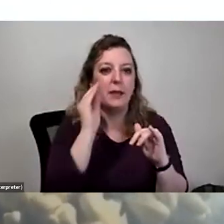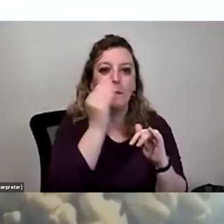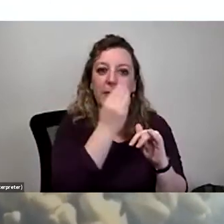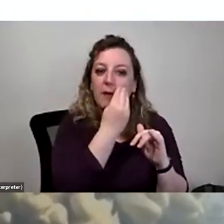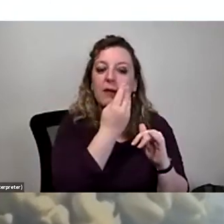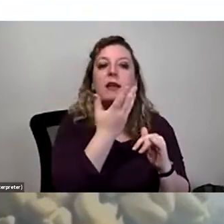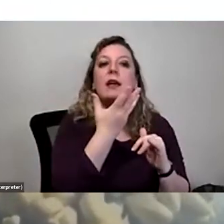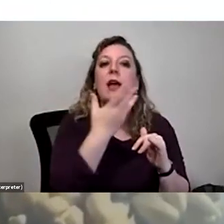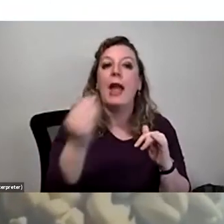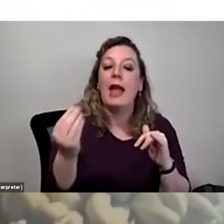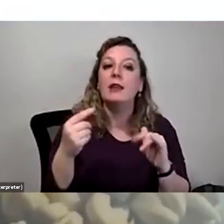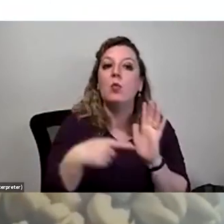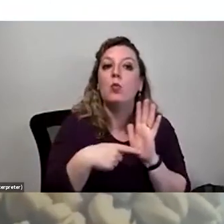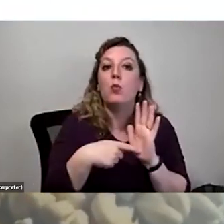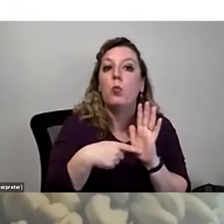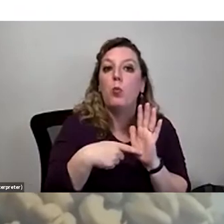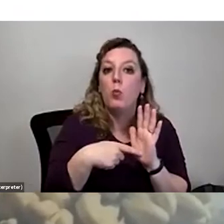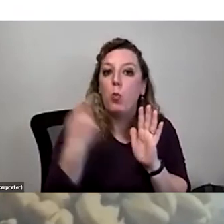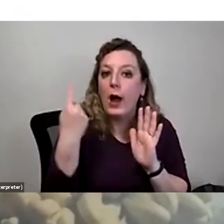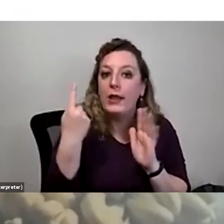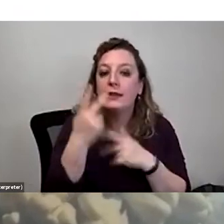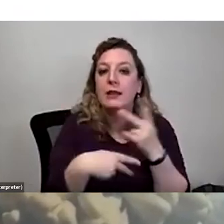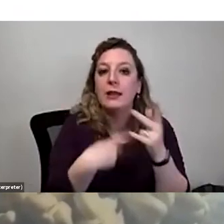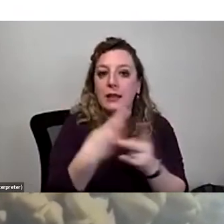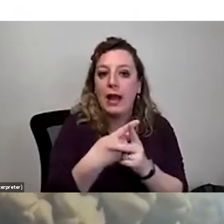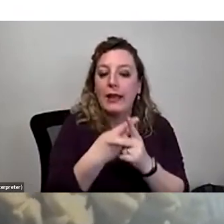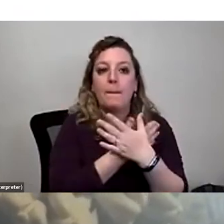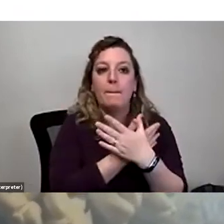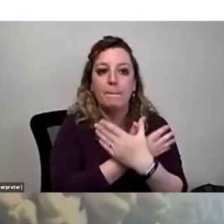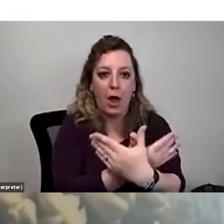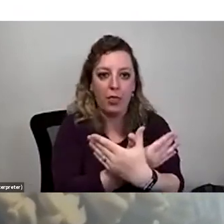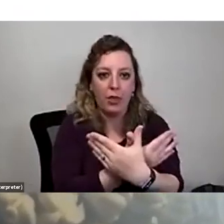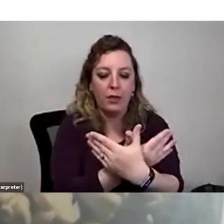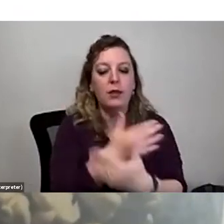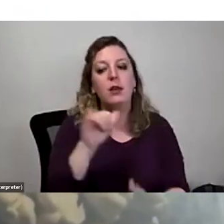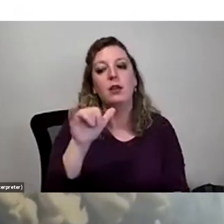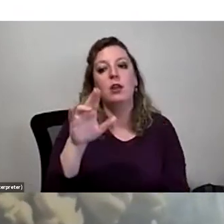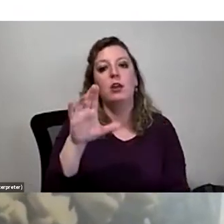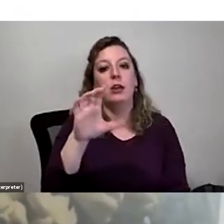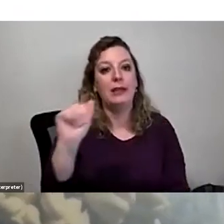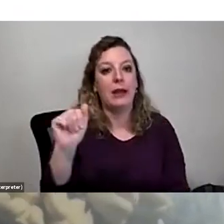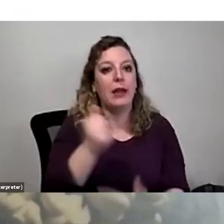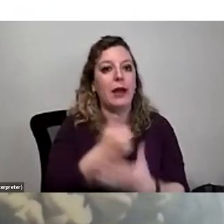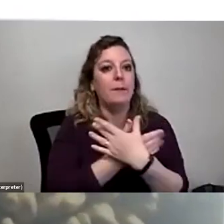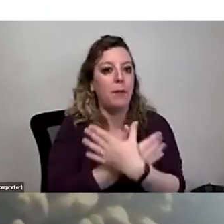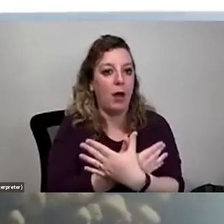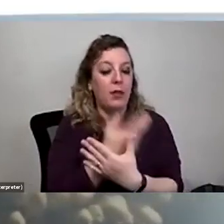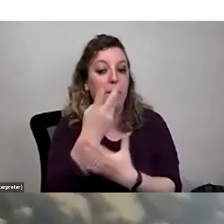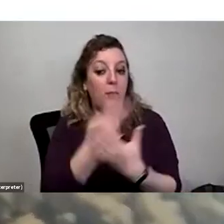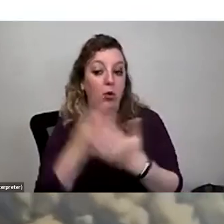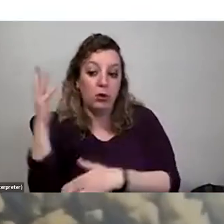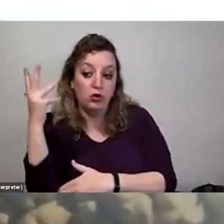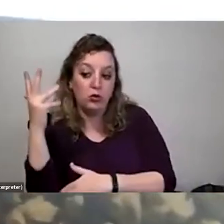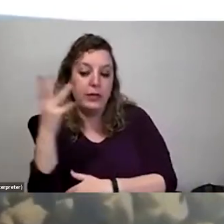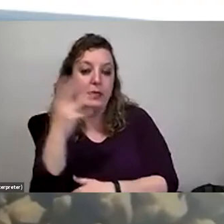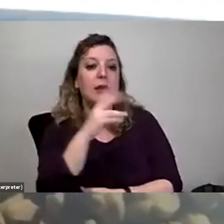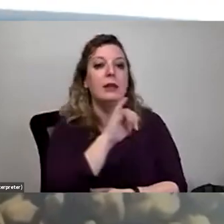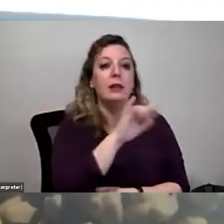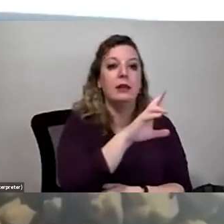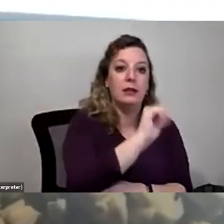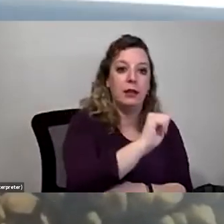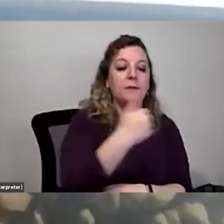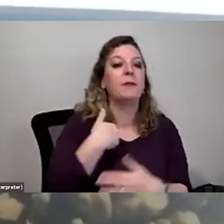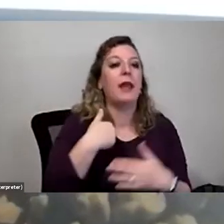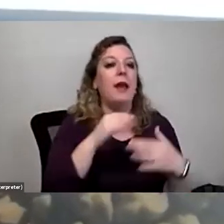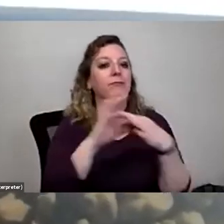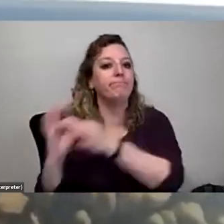a single species of moth, the yucca moth. Um, the Joshua trees and the yuccas and the moths have a symbiotic